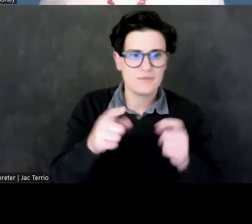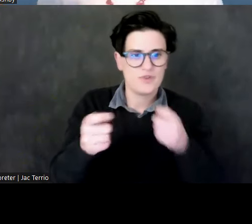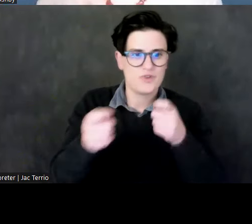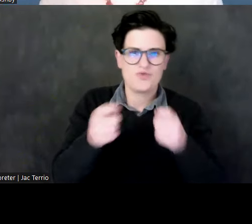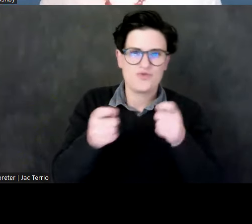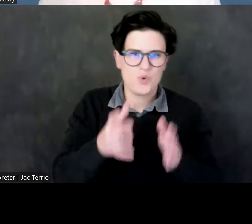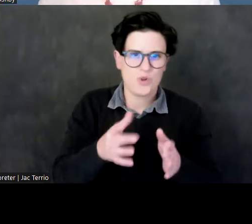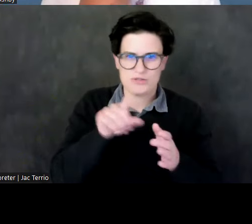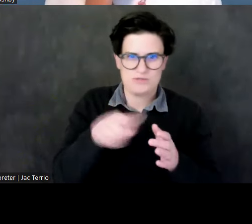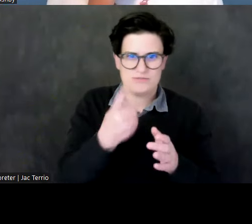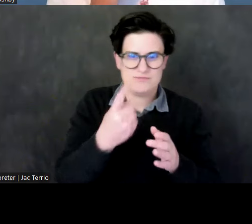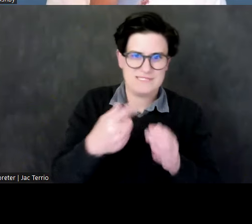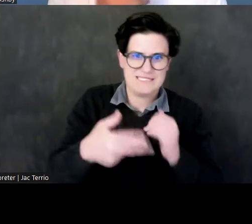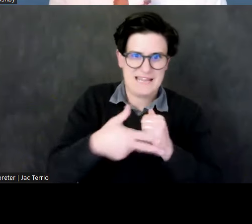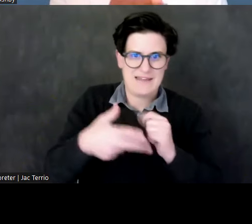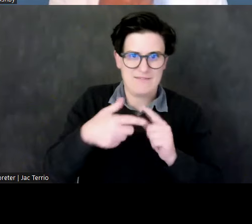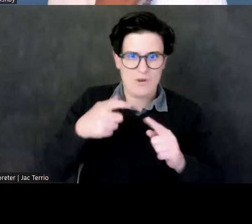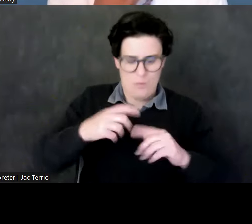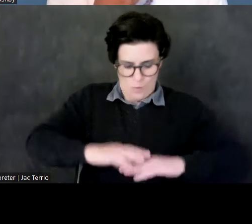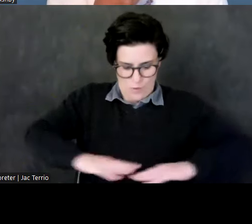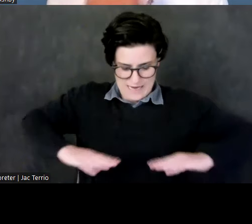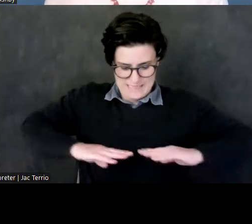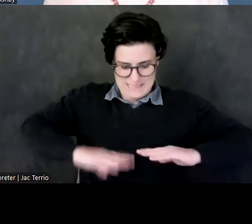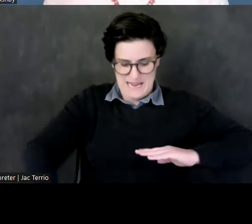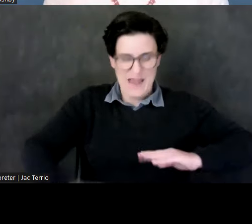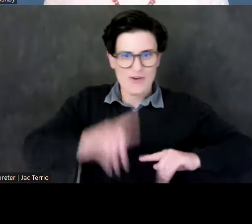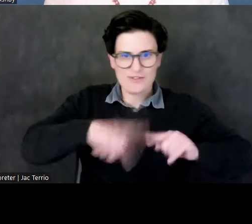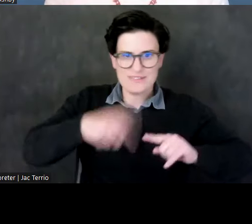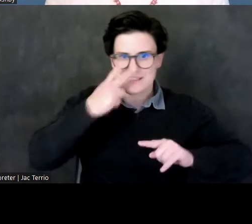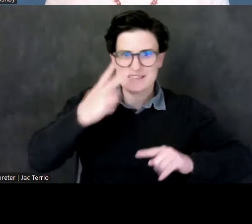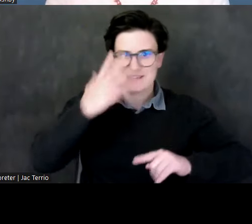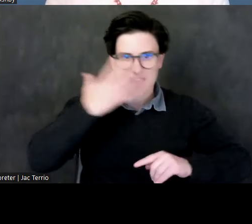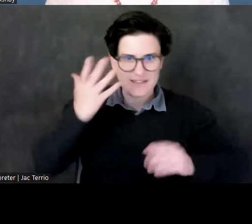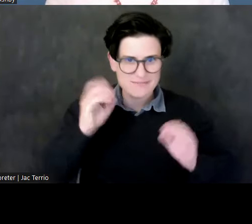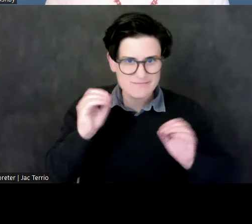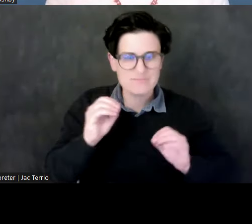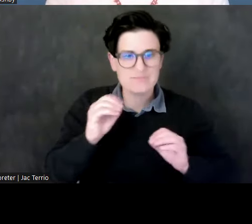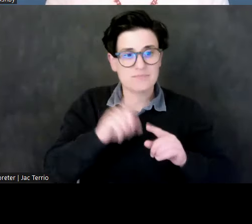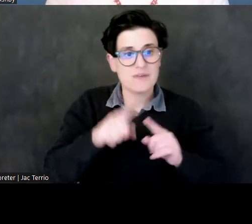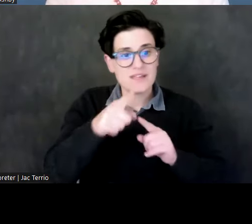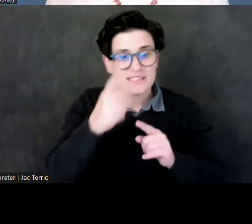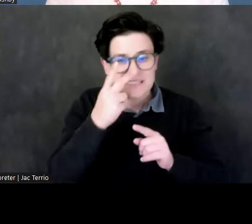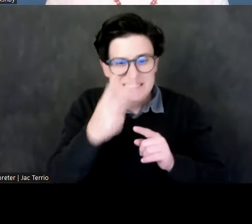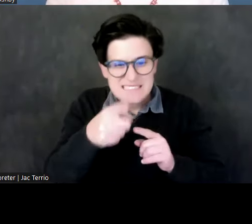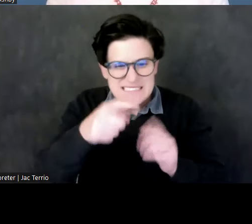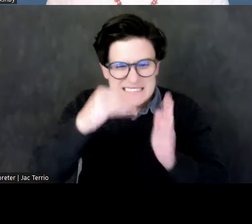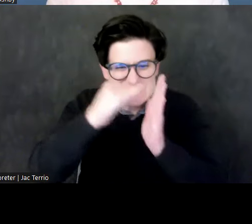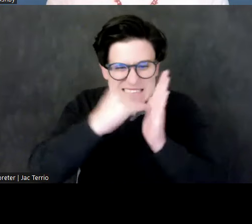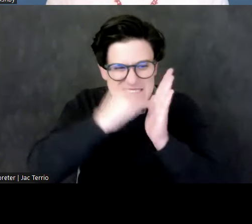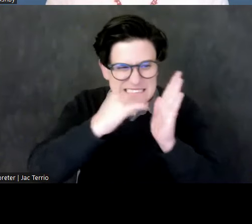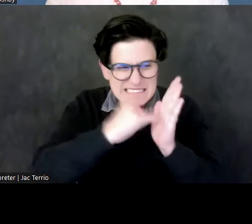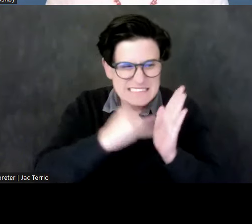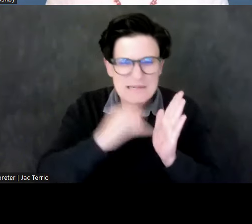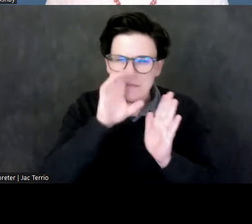preserved from the waist down. But here is an actual inscription. I'm sorry, it's a very bad image, but